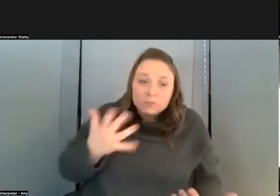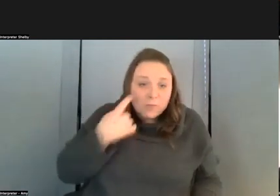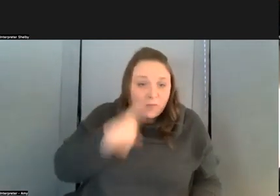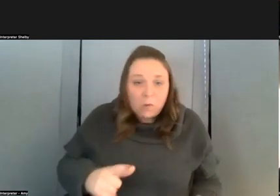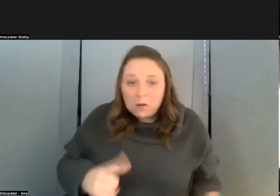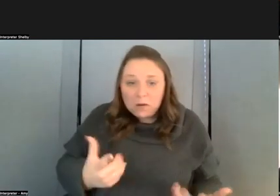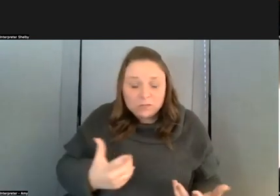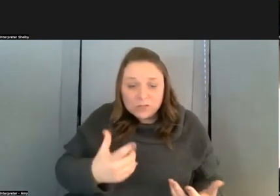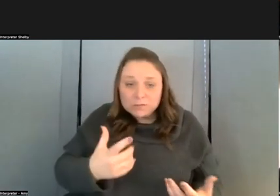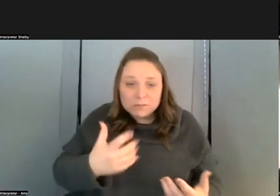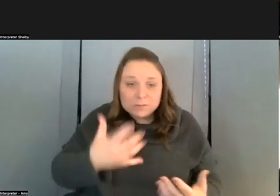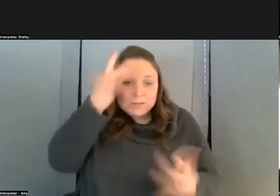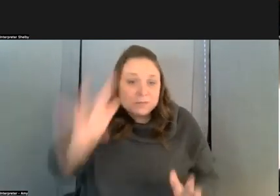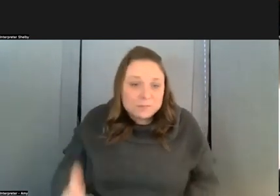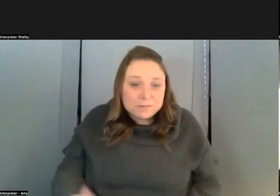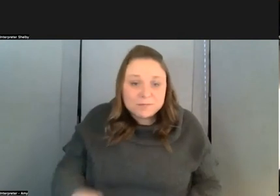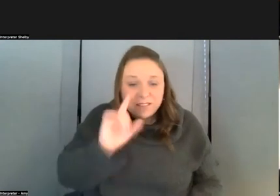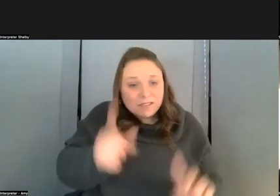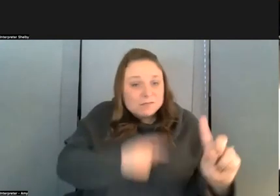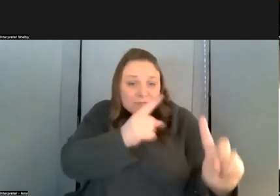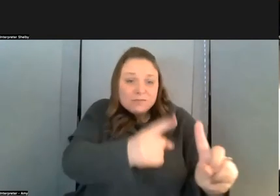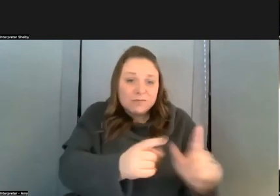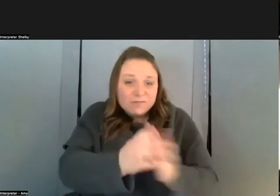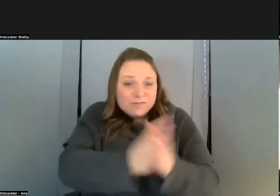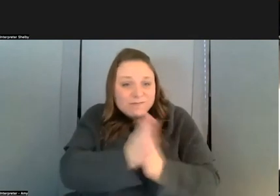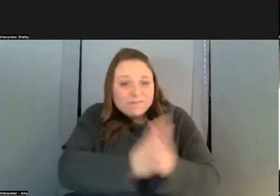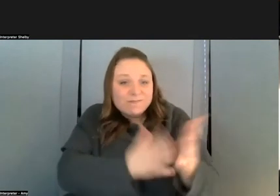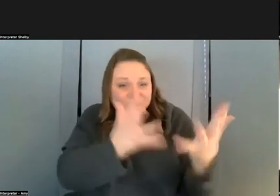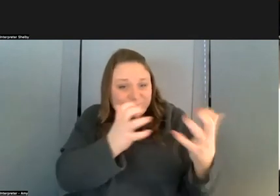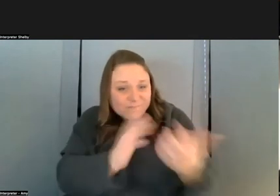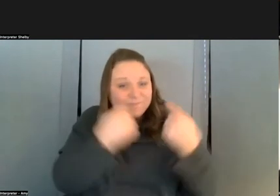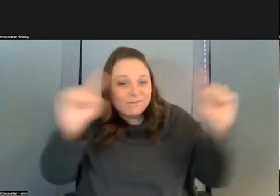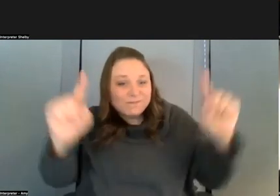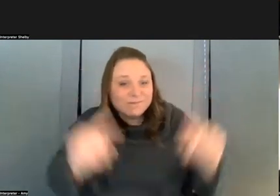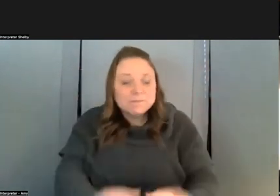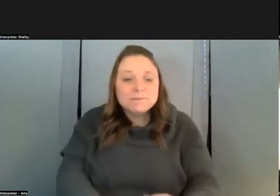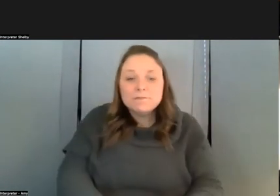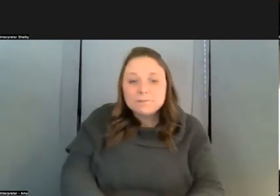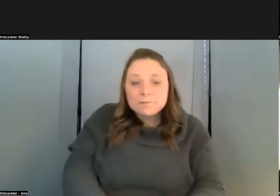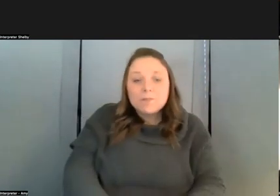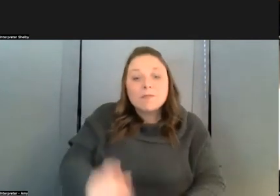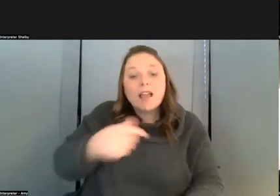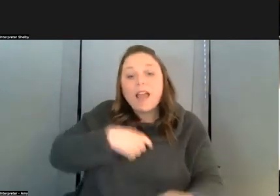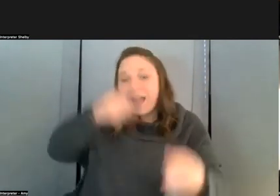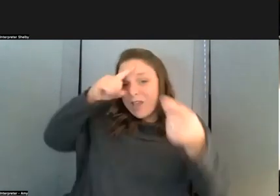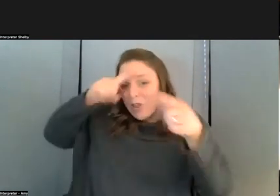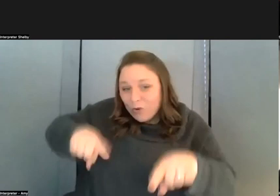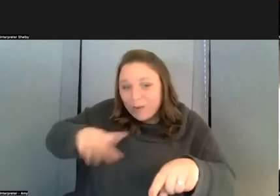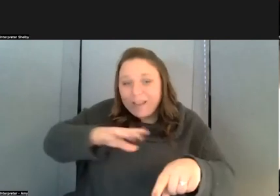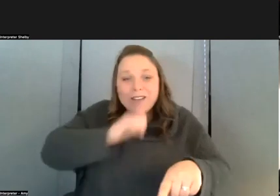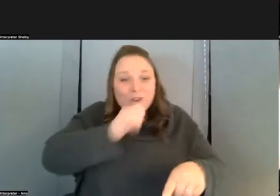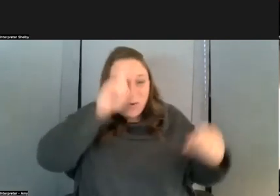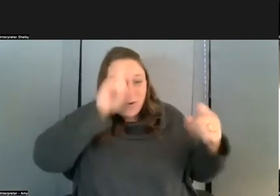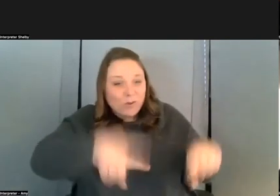it's an aspiration i think it's a social aspiration so i'm agreeing with you and i'm disagreeing with you right